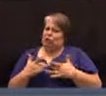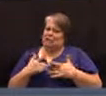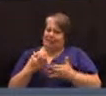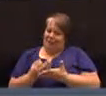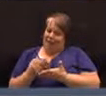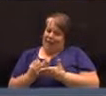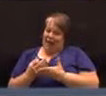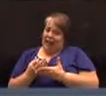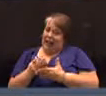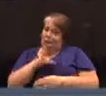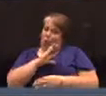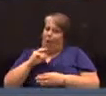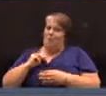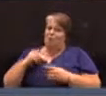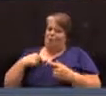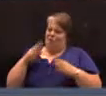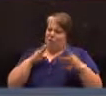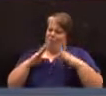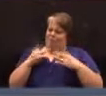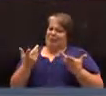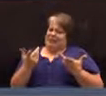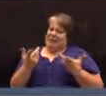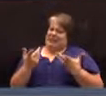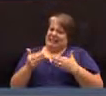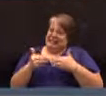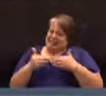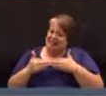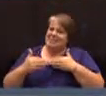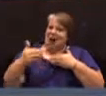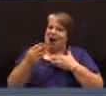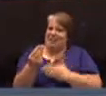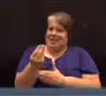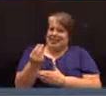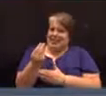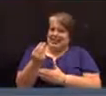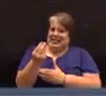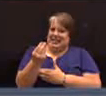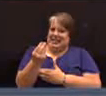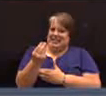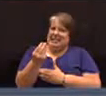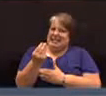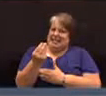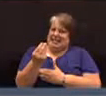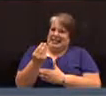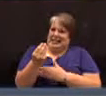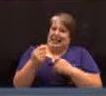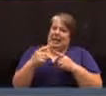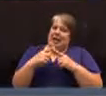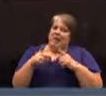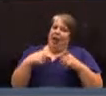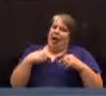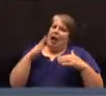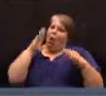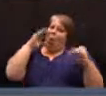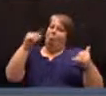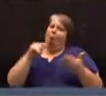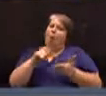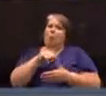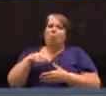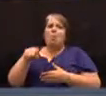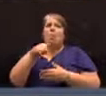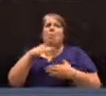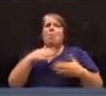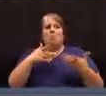the finance committee, we have trouble sometimes getting beyond dollars and cents and budgets. I hope that the body will look upon this